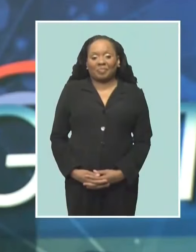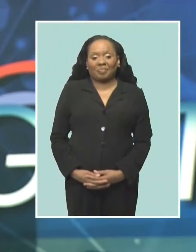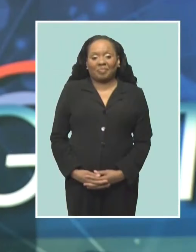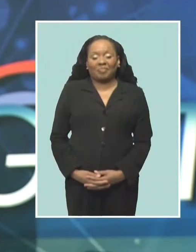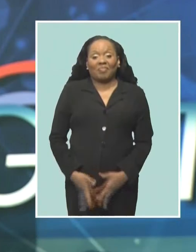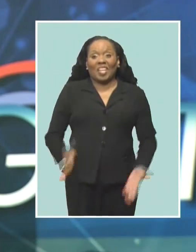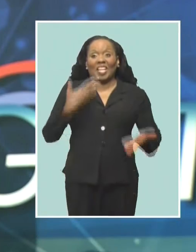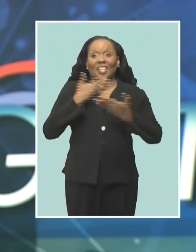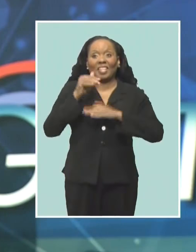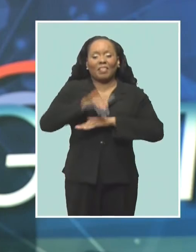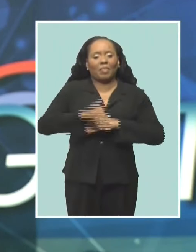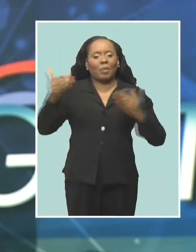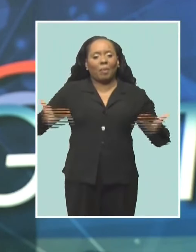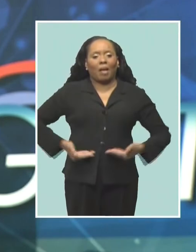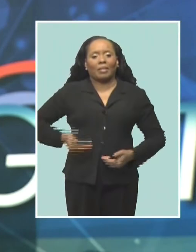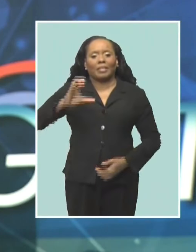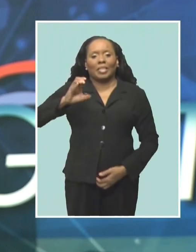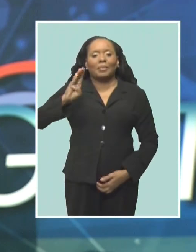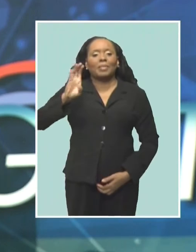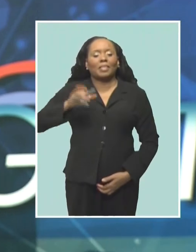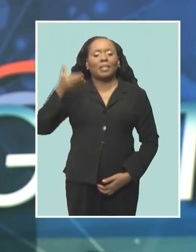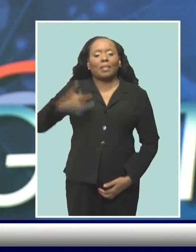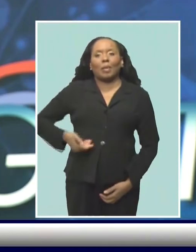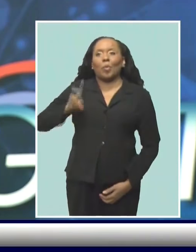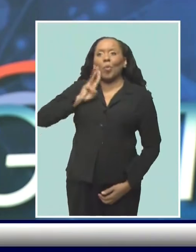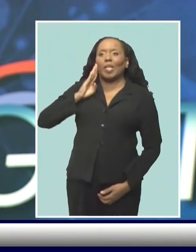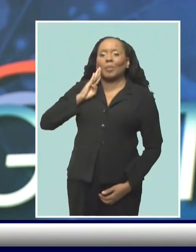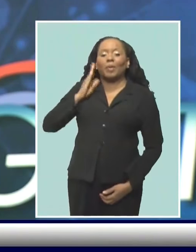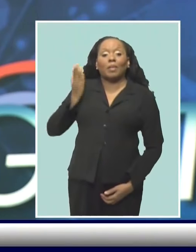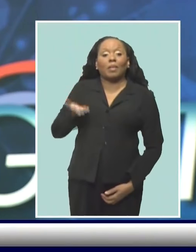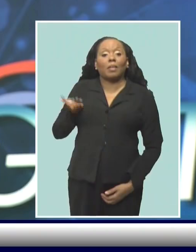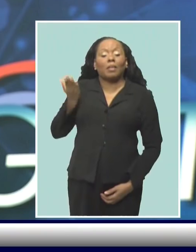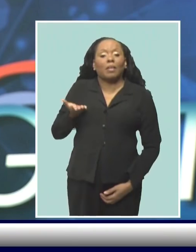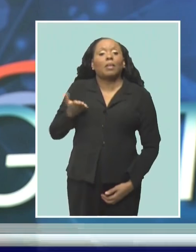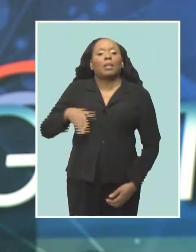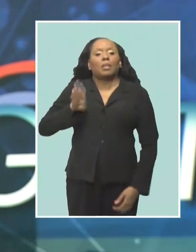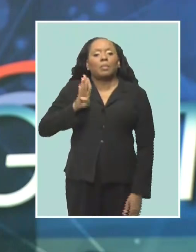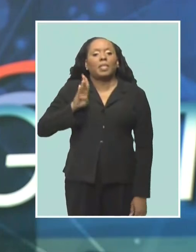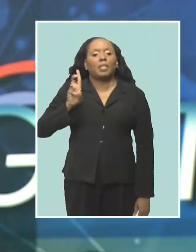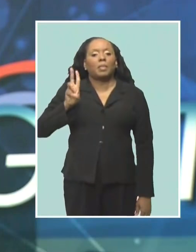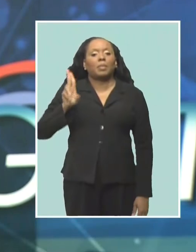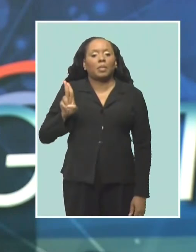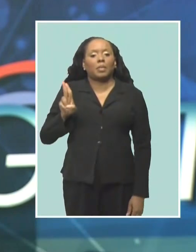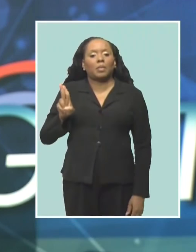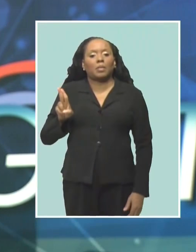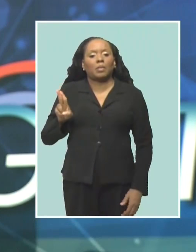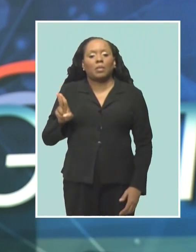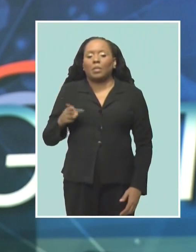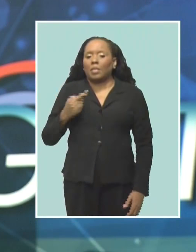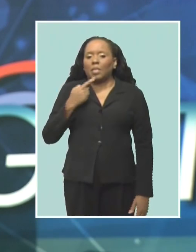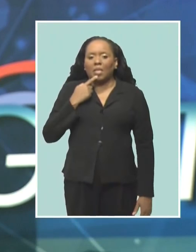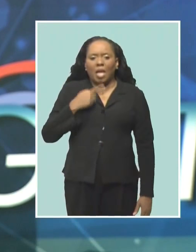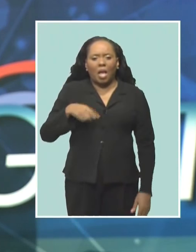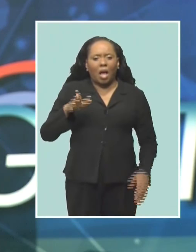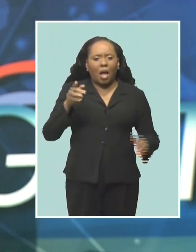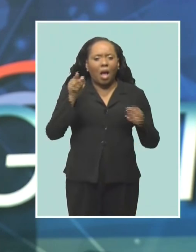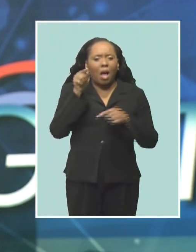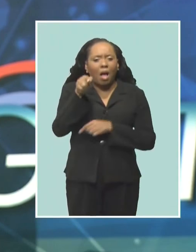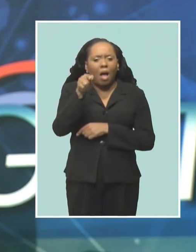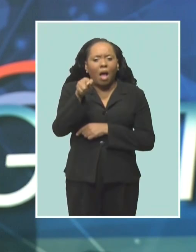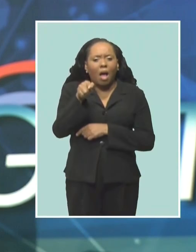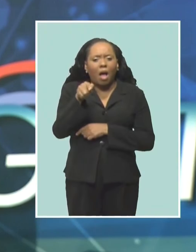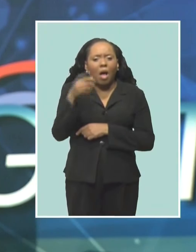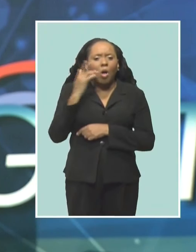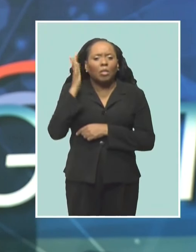Good evening and welcome to the CBC Newsnight. I'm Wendy Burke. The Barbados Workers Union is tonight calling out the Wyndham Grand Barbados